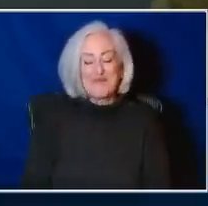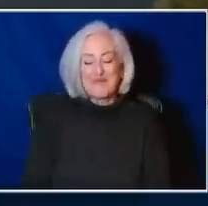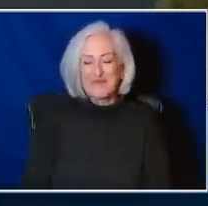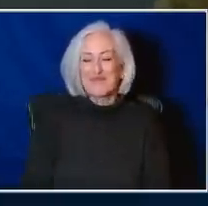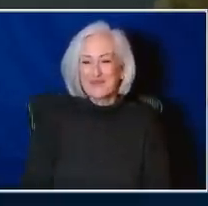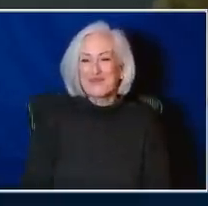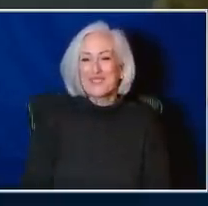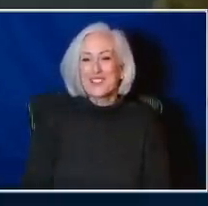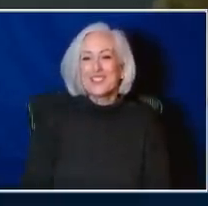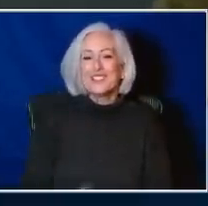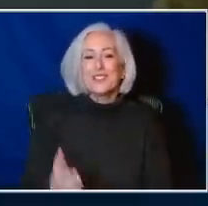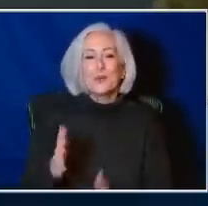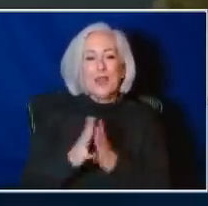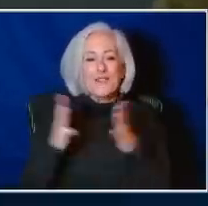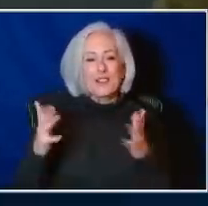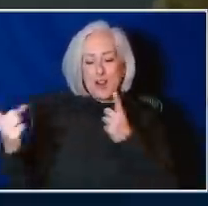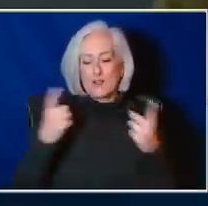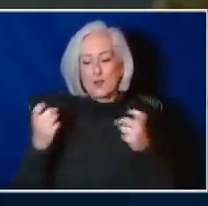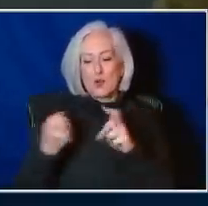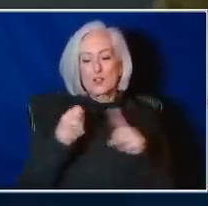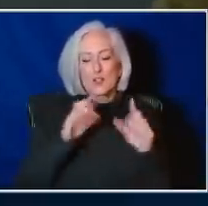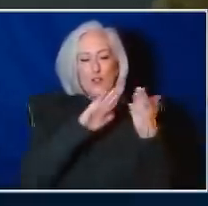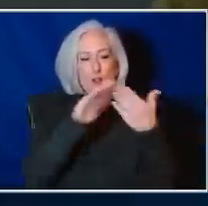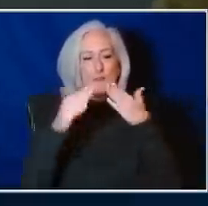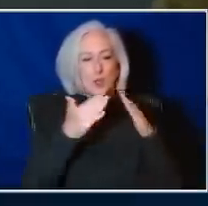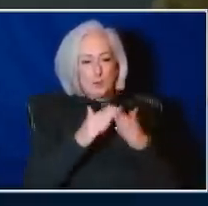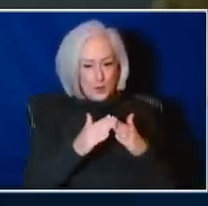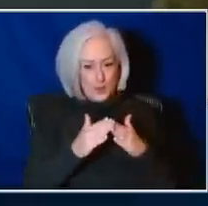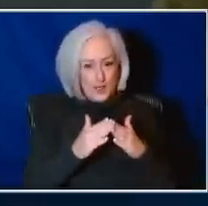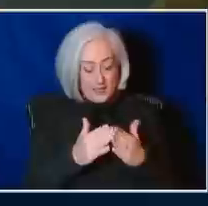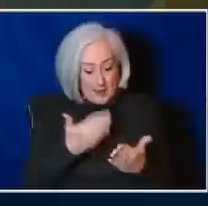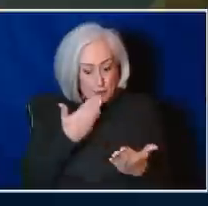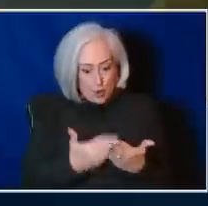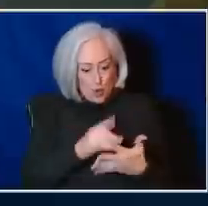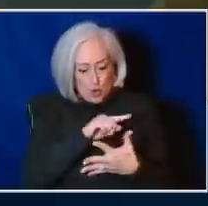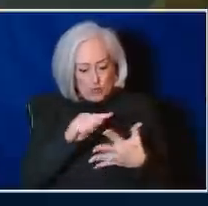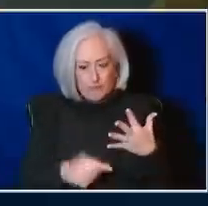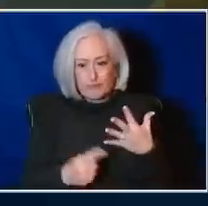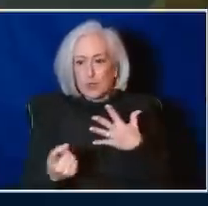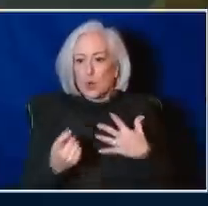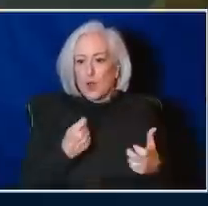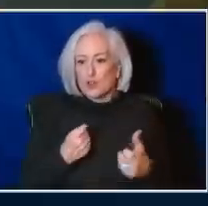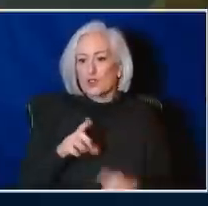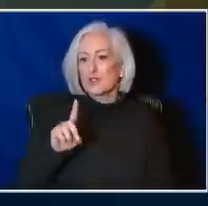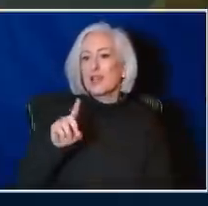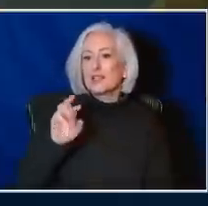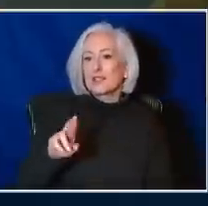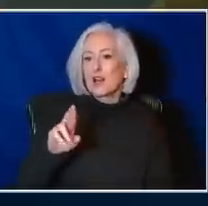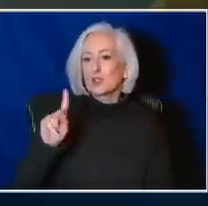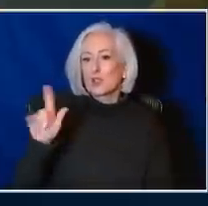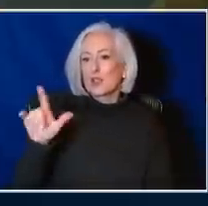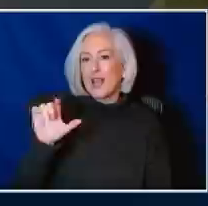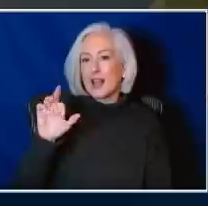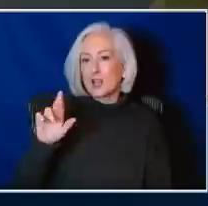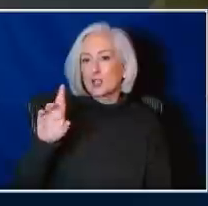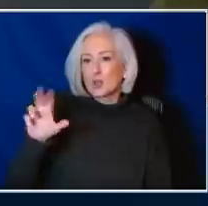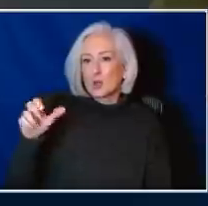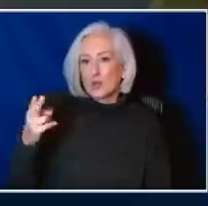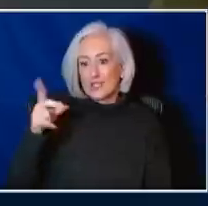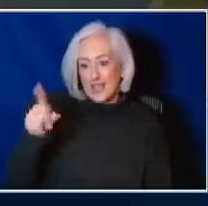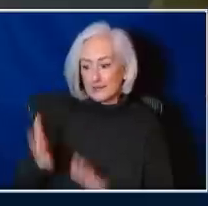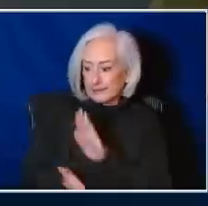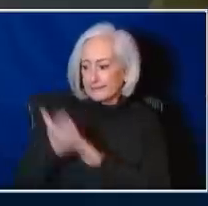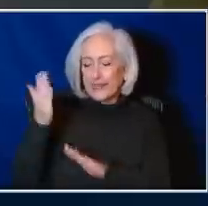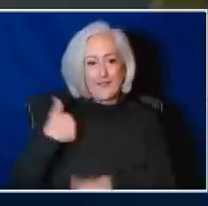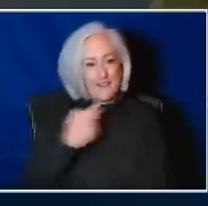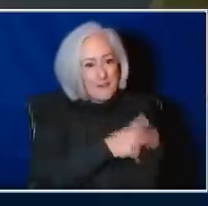questions, doctors, from the community, and there's some really good ones. And I know Dr. Calendar Rich has to go because she's got patients to see.